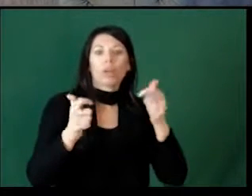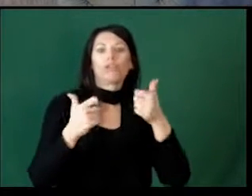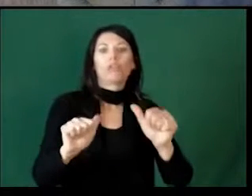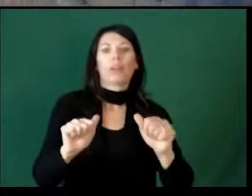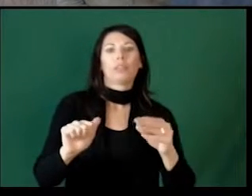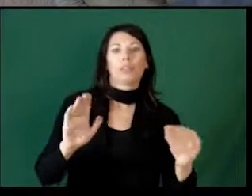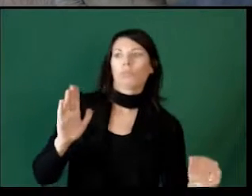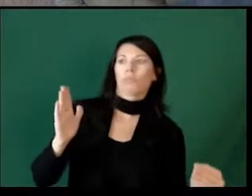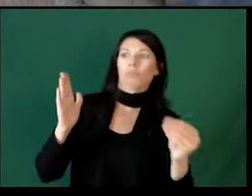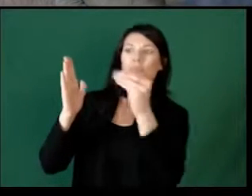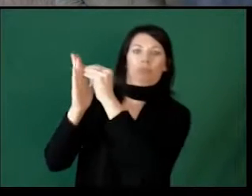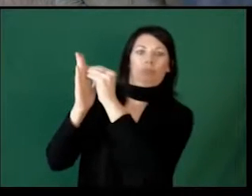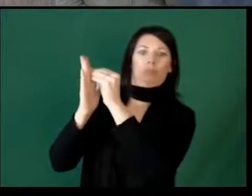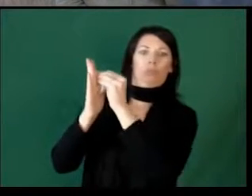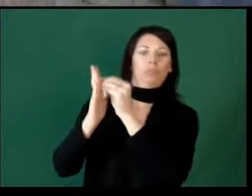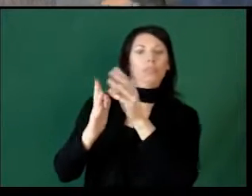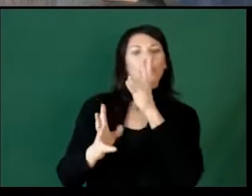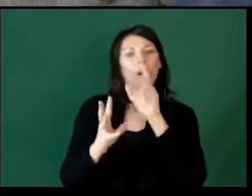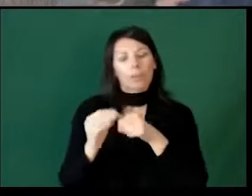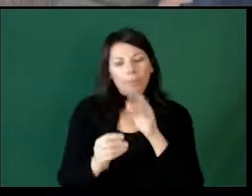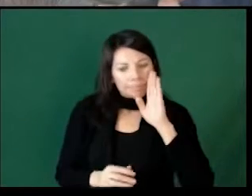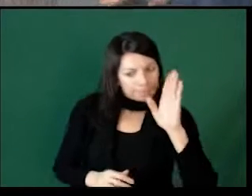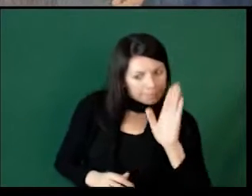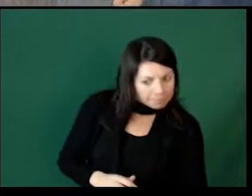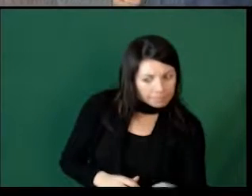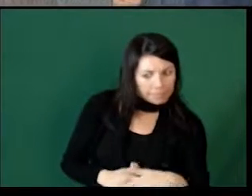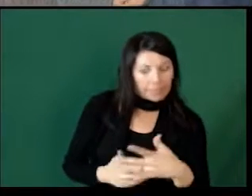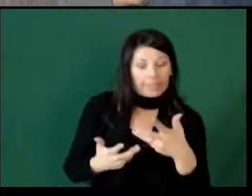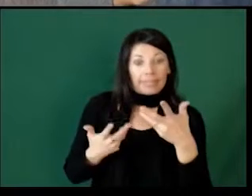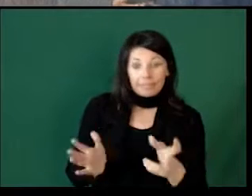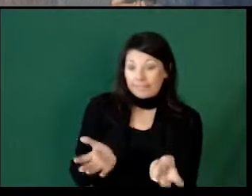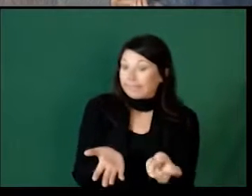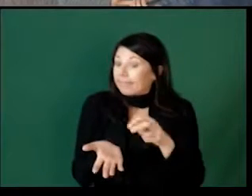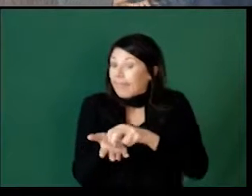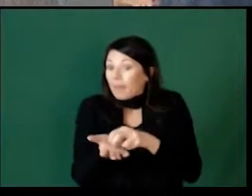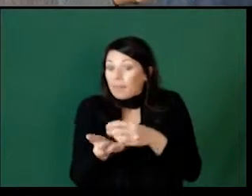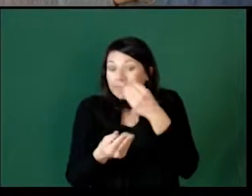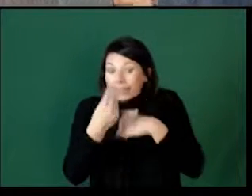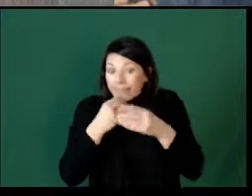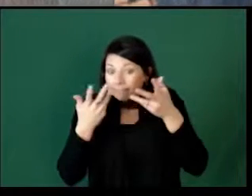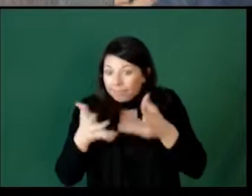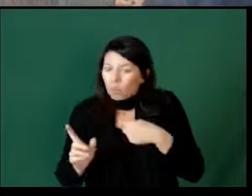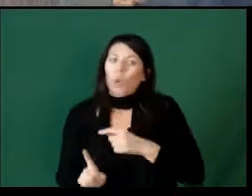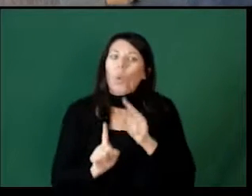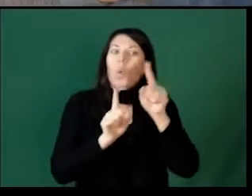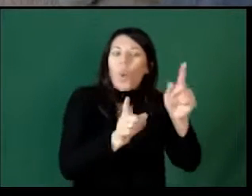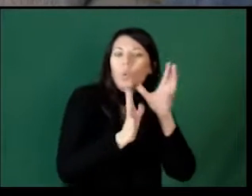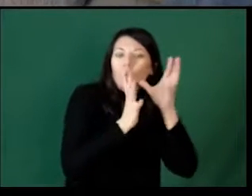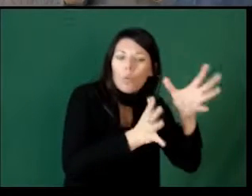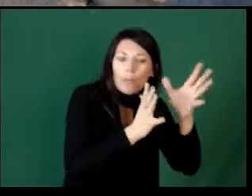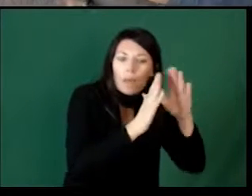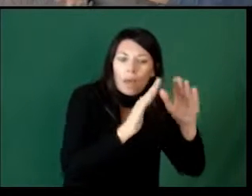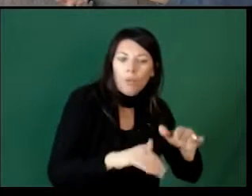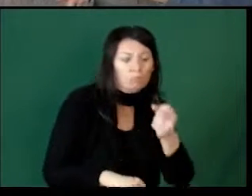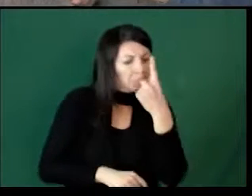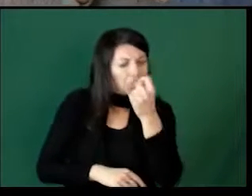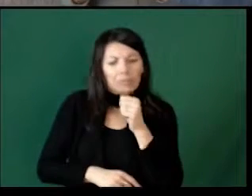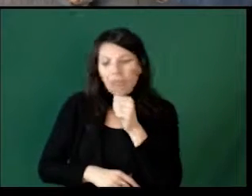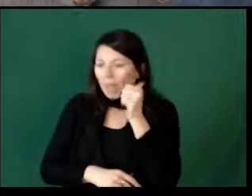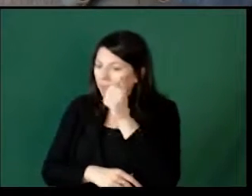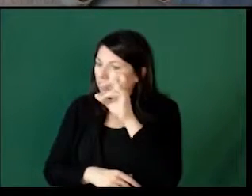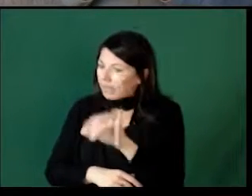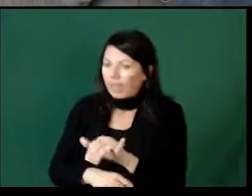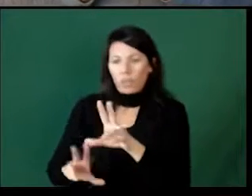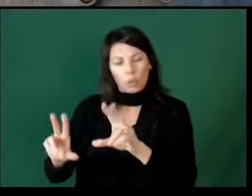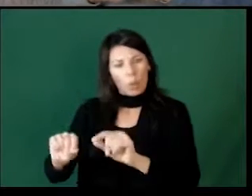surprise, put it on the board so you can talk about it. You can say, hey, after we get up and have breakfast, we're going to go to grandma's house. That's